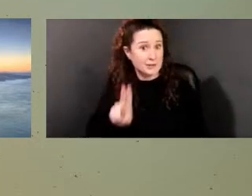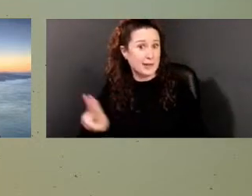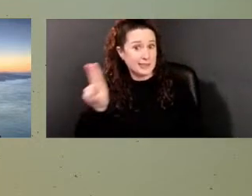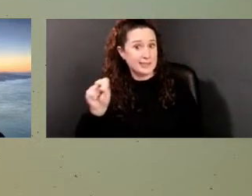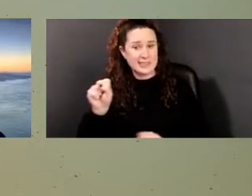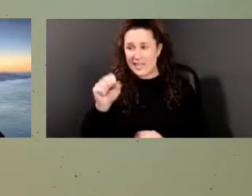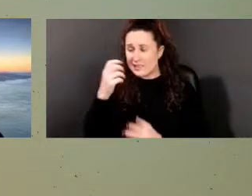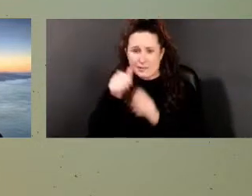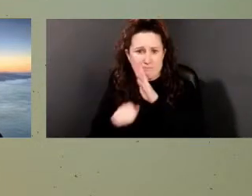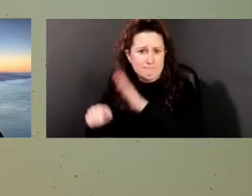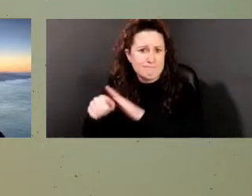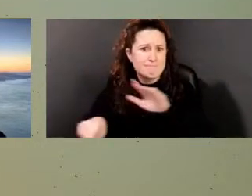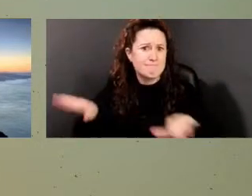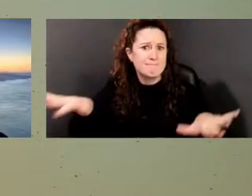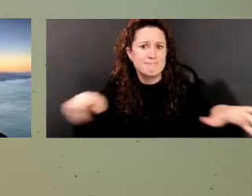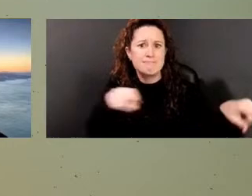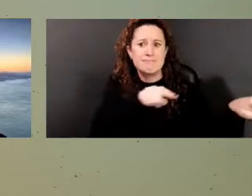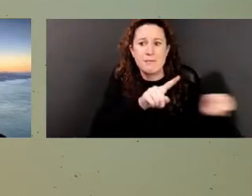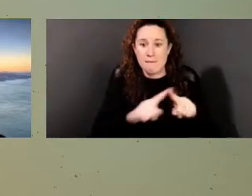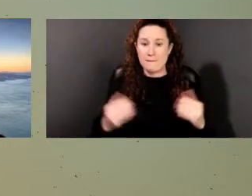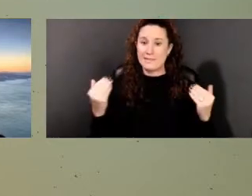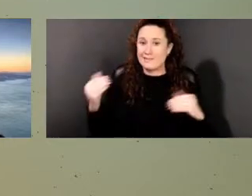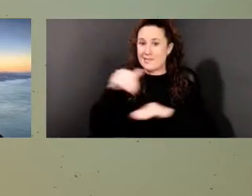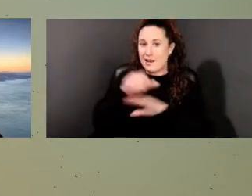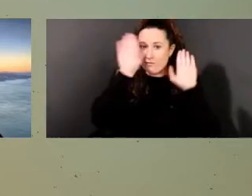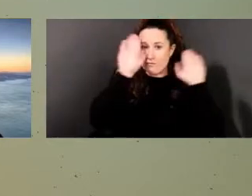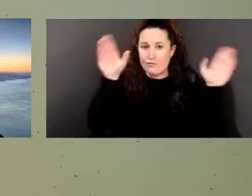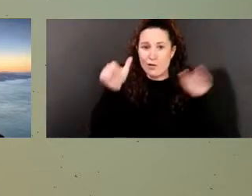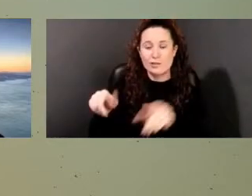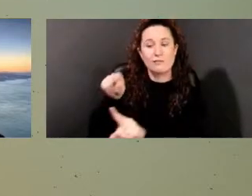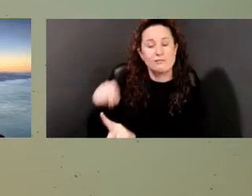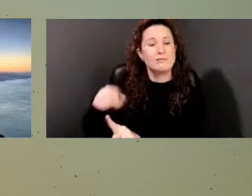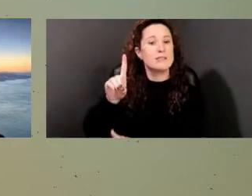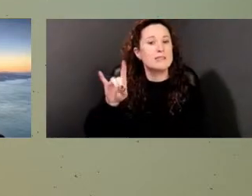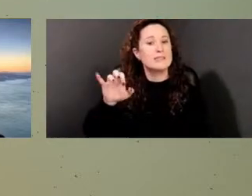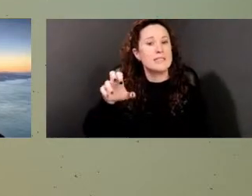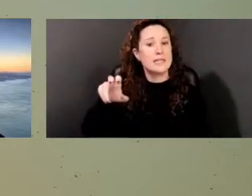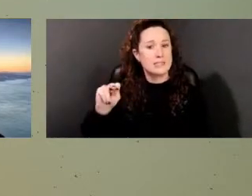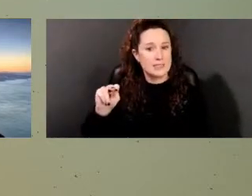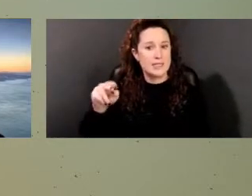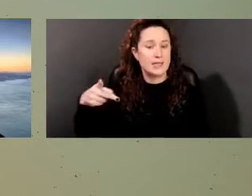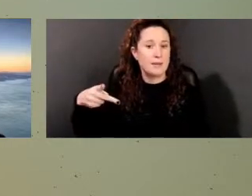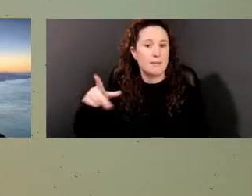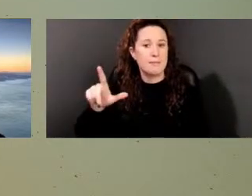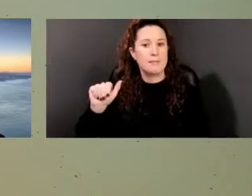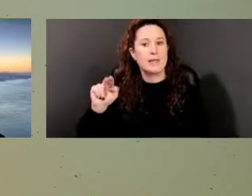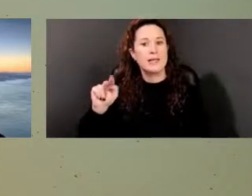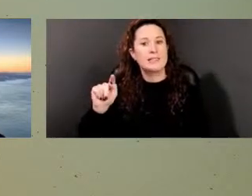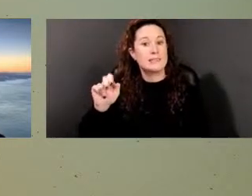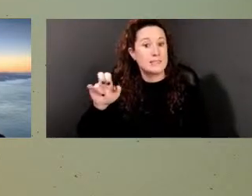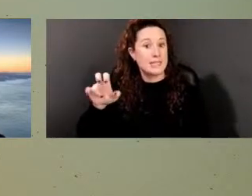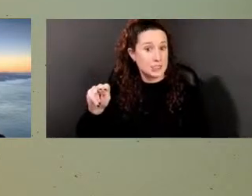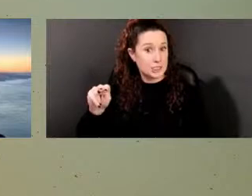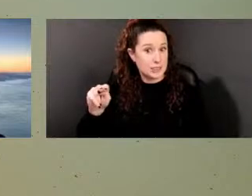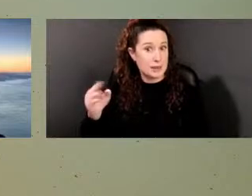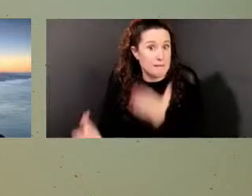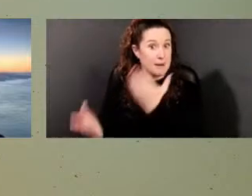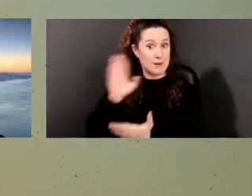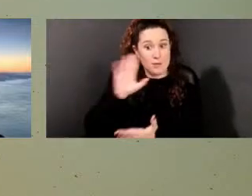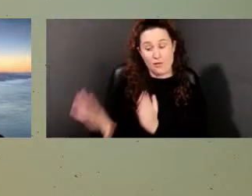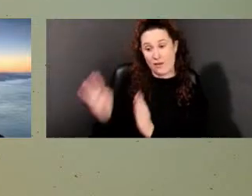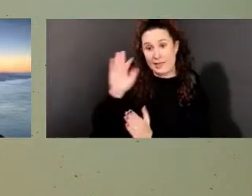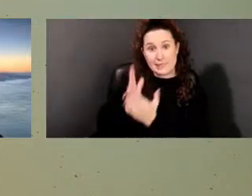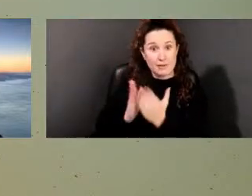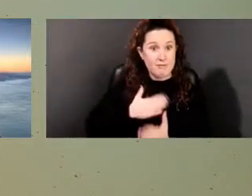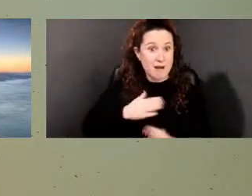that are at the Dickinson Plantation and maybe we will find some relatives of mine and some